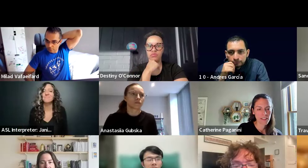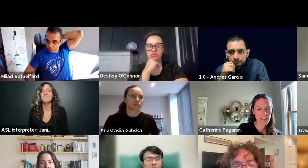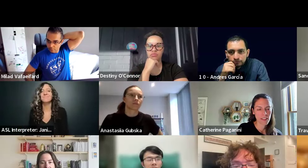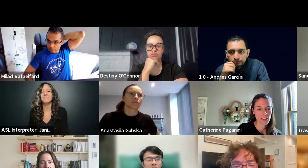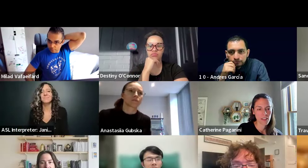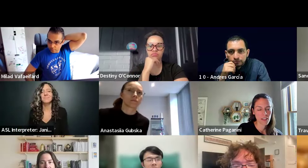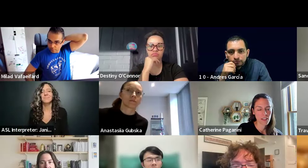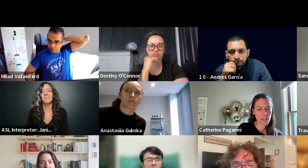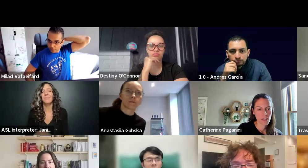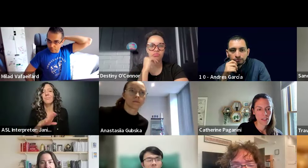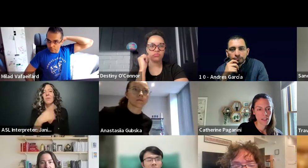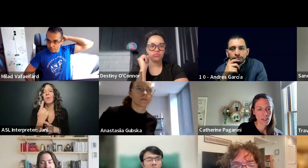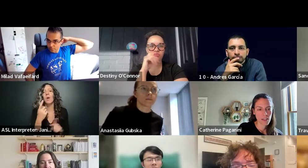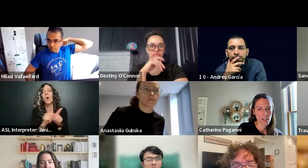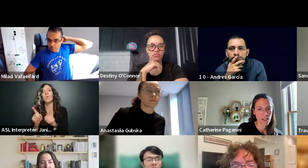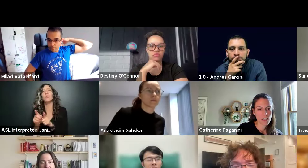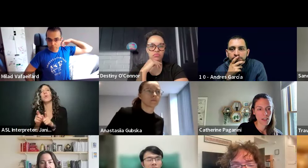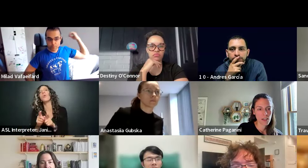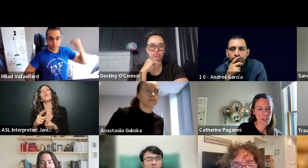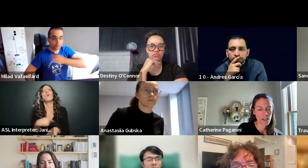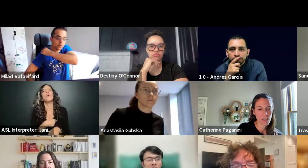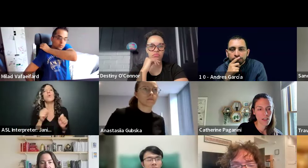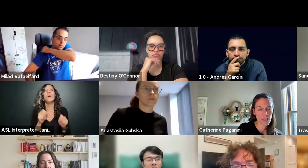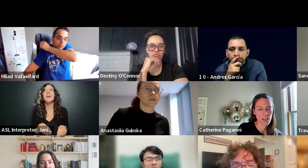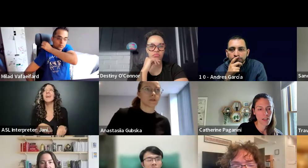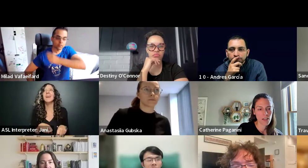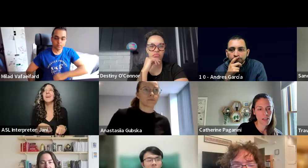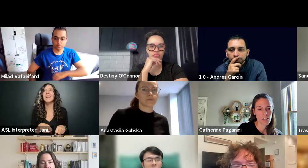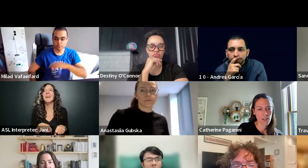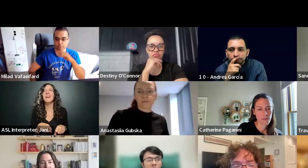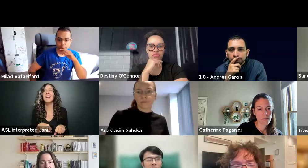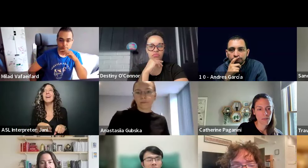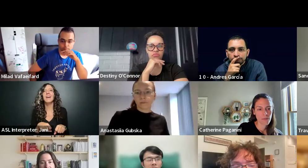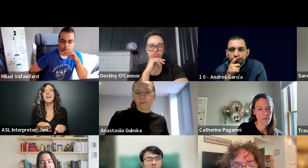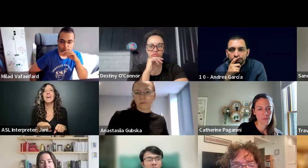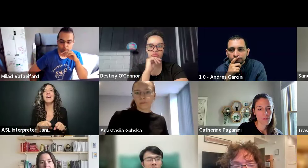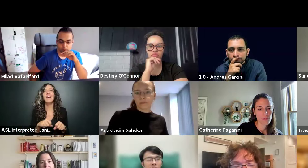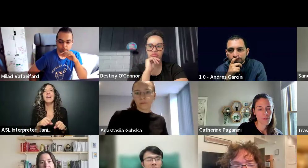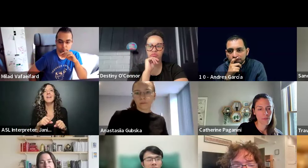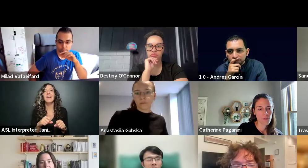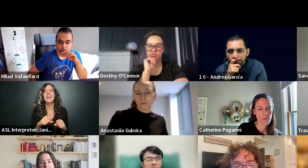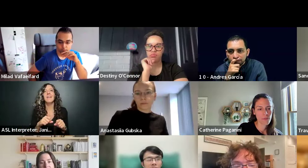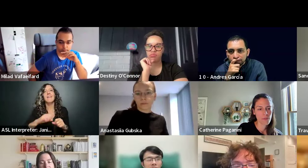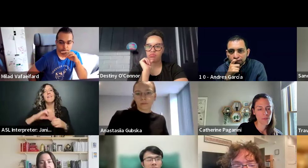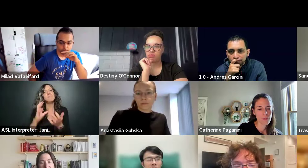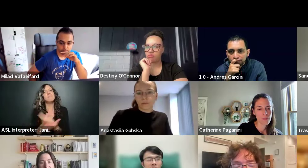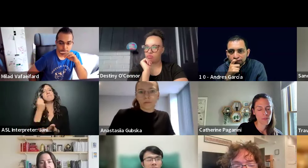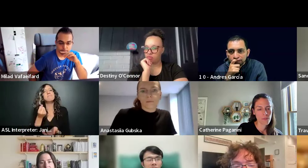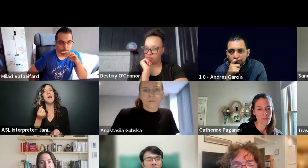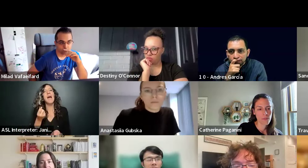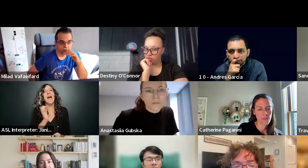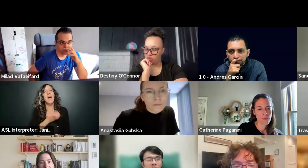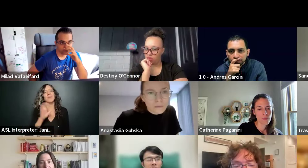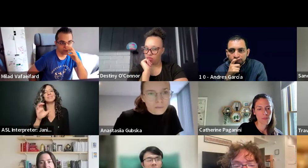and also like, uh, we can leverage the, I mean, we can leverage the CNC of communications team